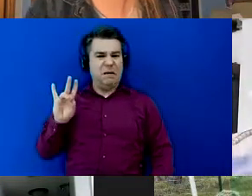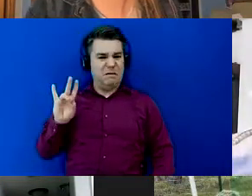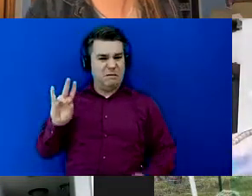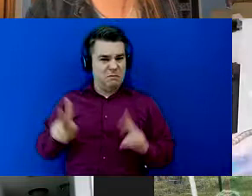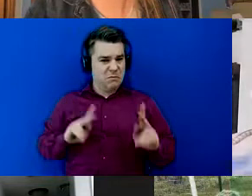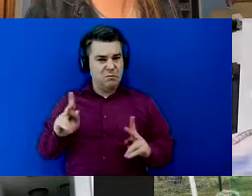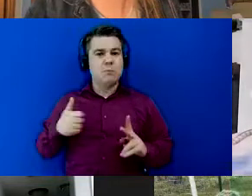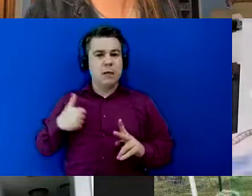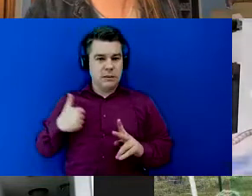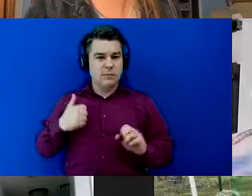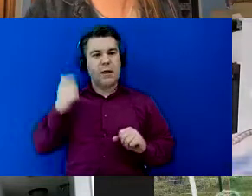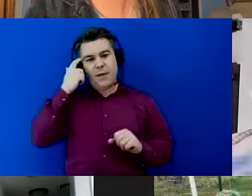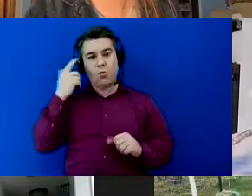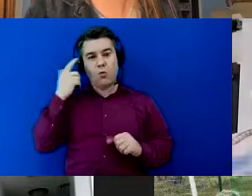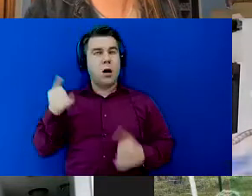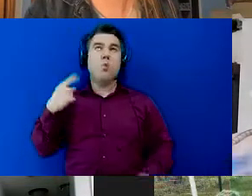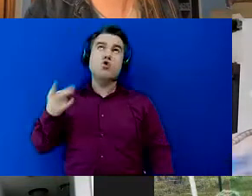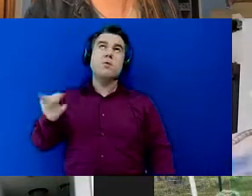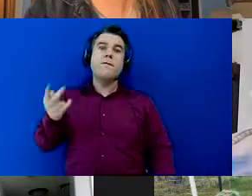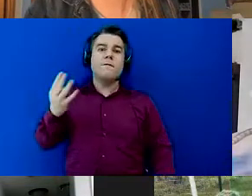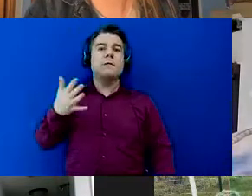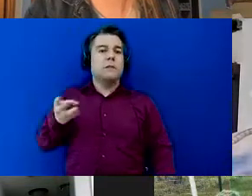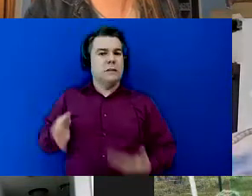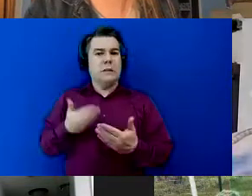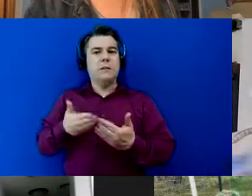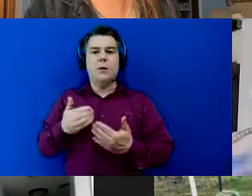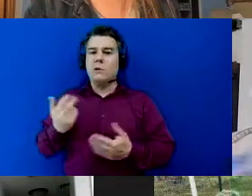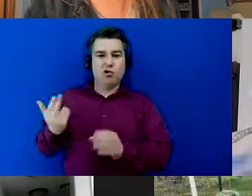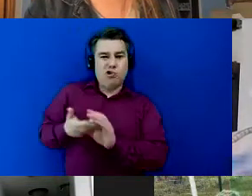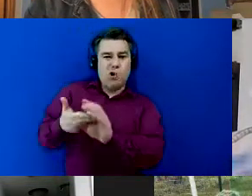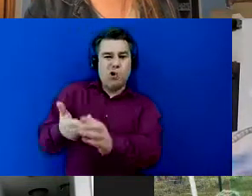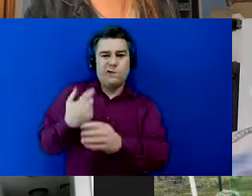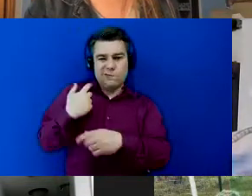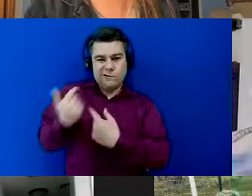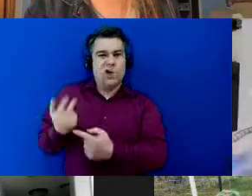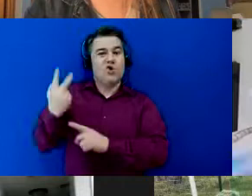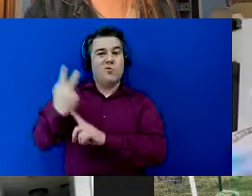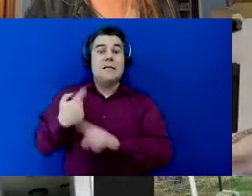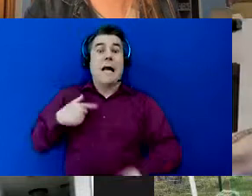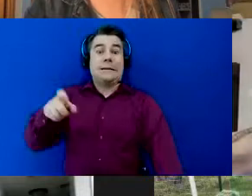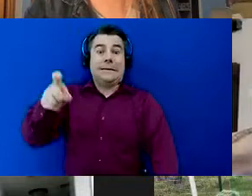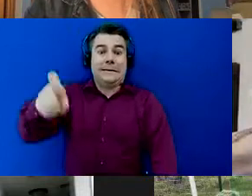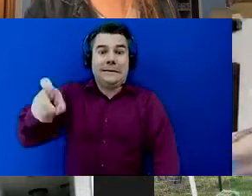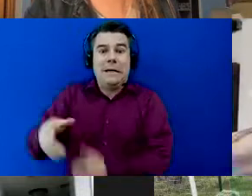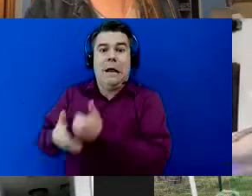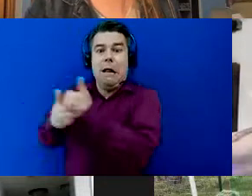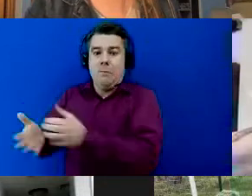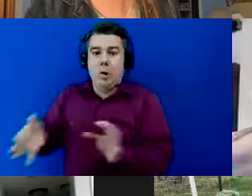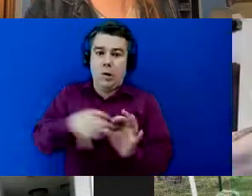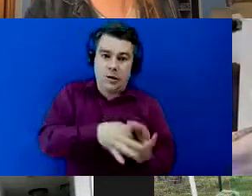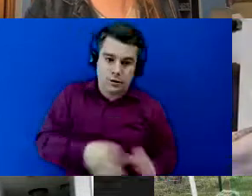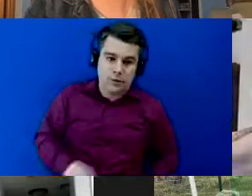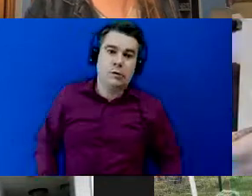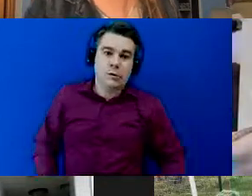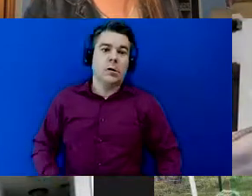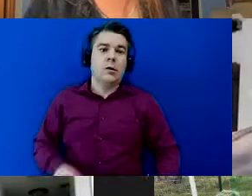can think of off the top of my head that joined in the past two months that i need to get plugged into that um call